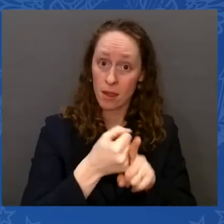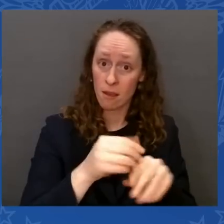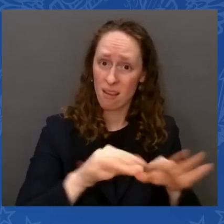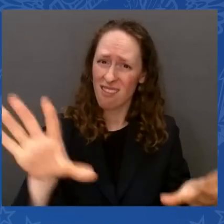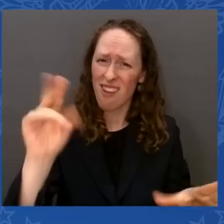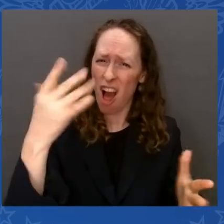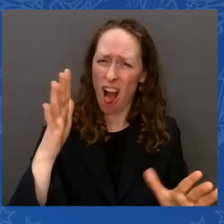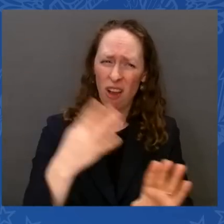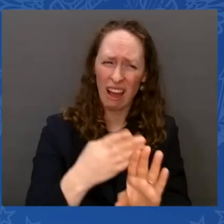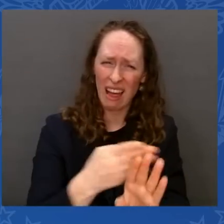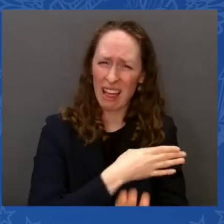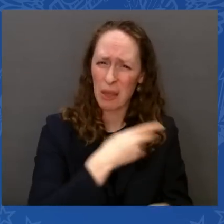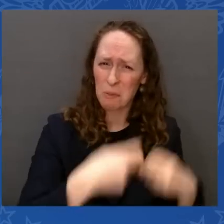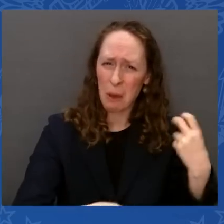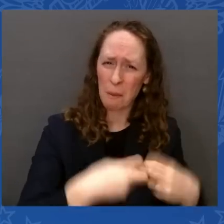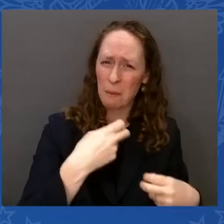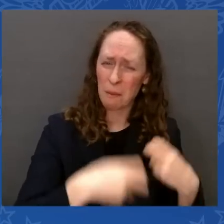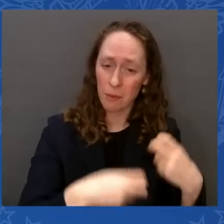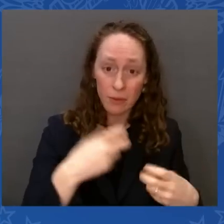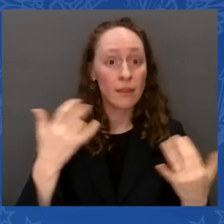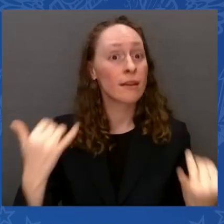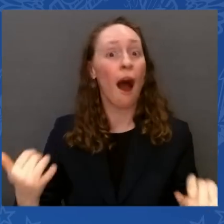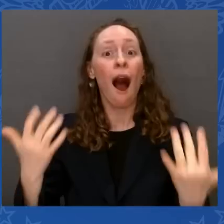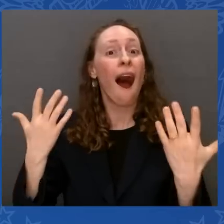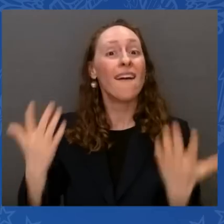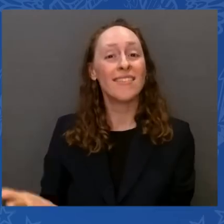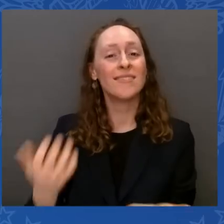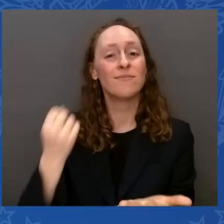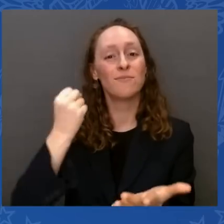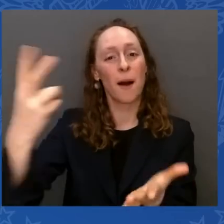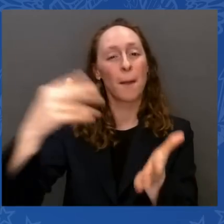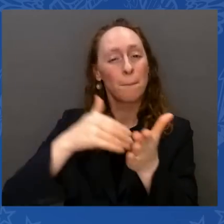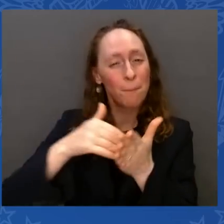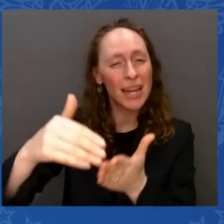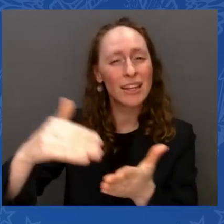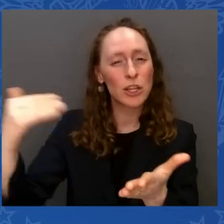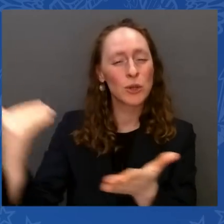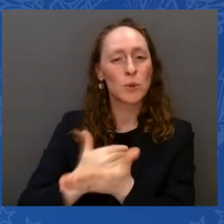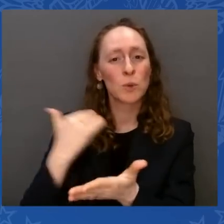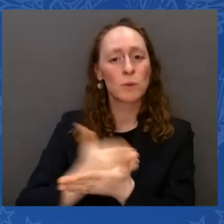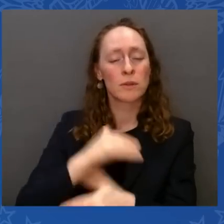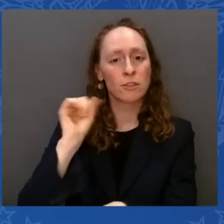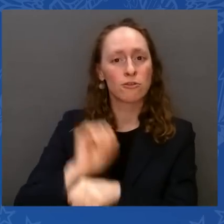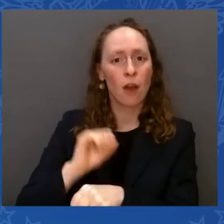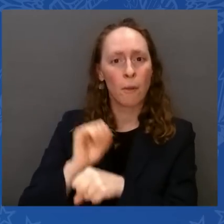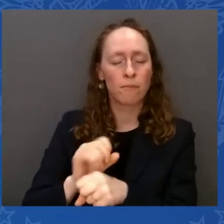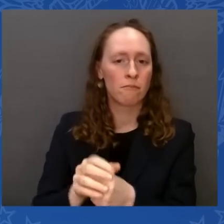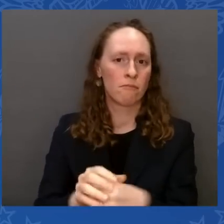jobs, man. It means we've created more jobs in two years than any presidential term in American history.